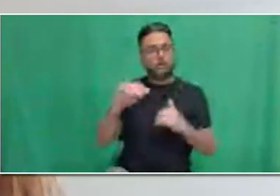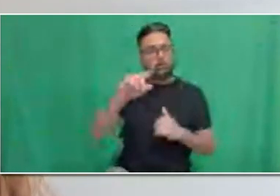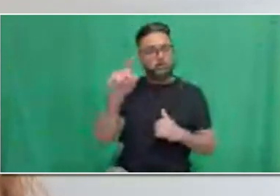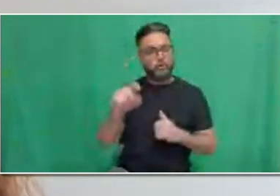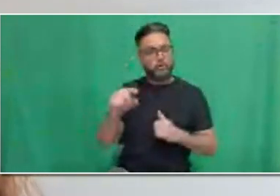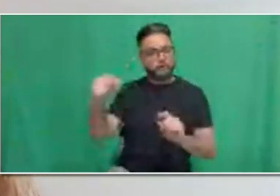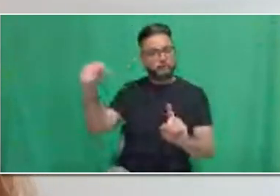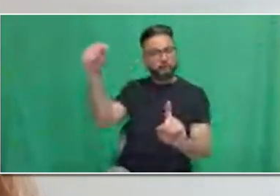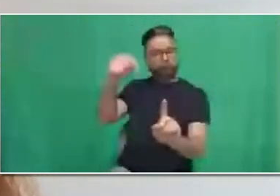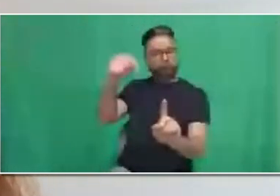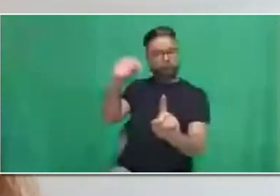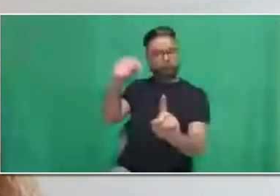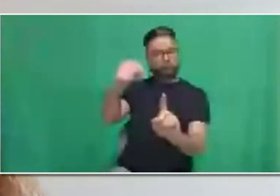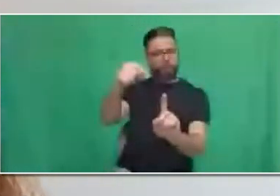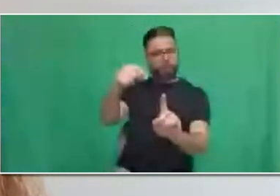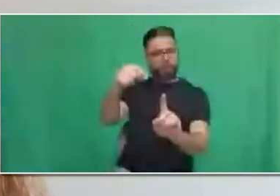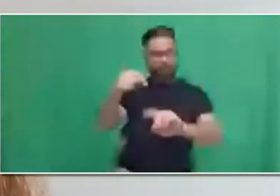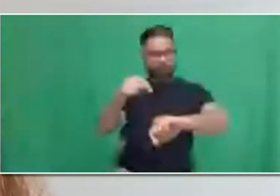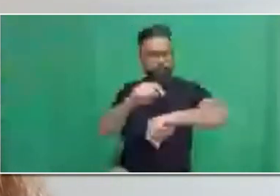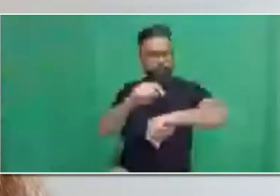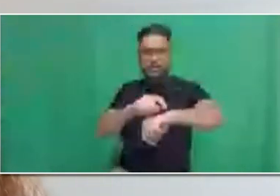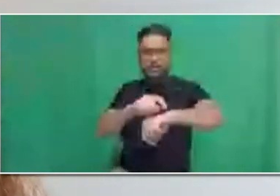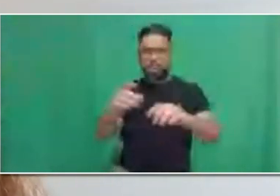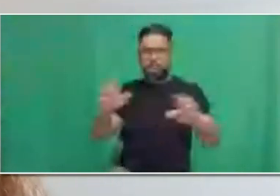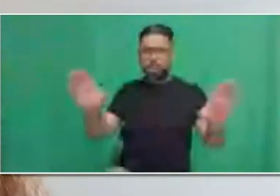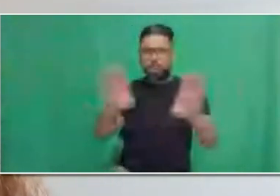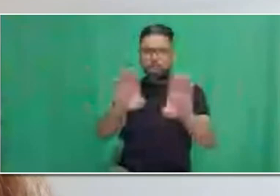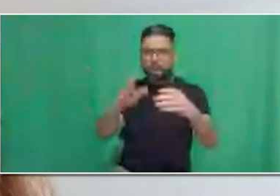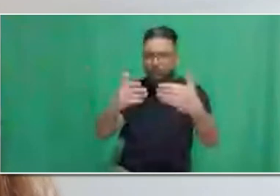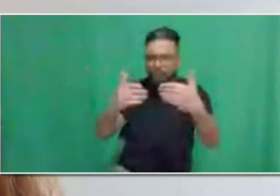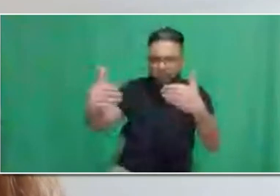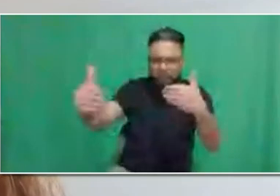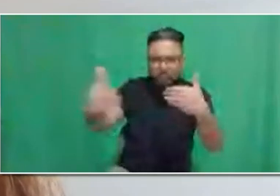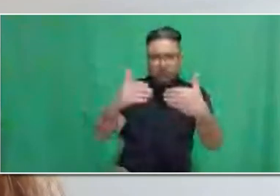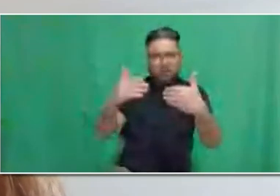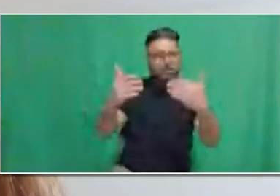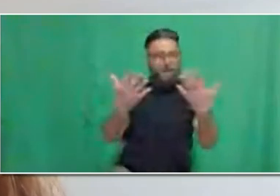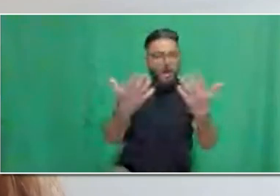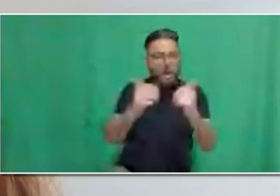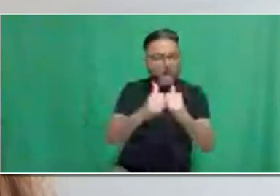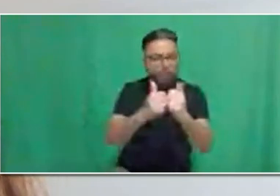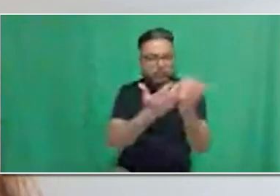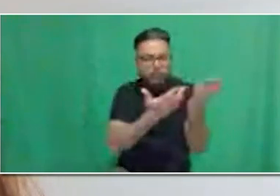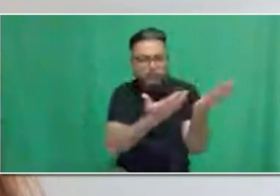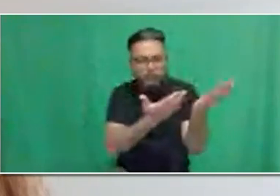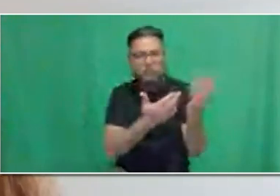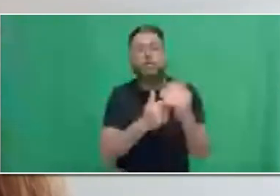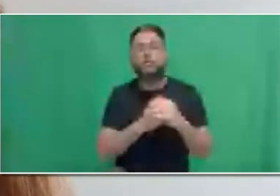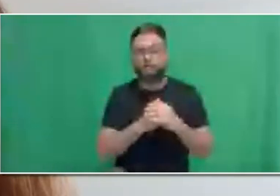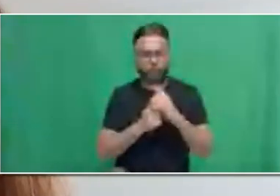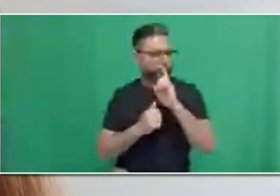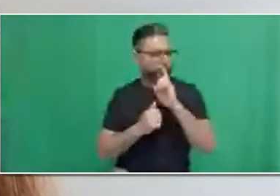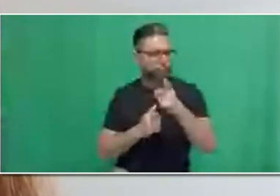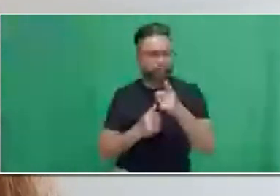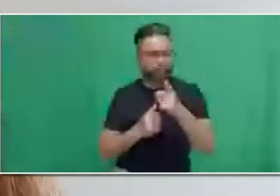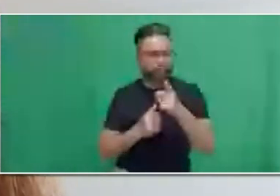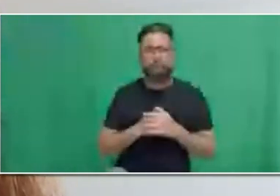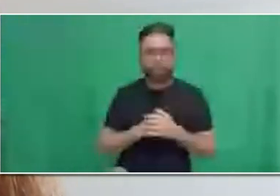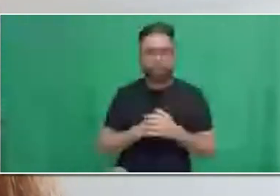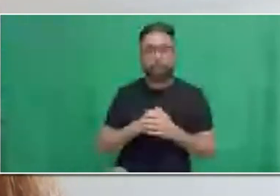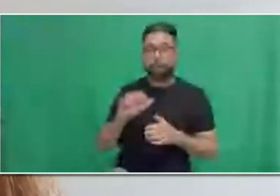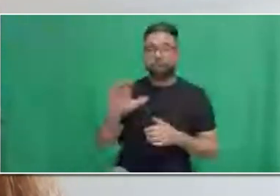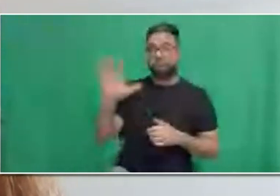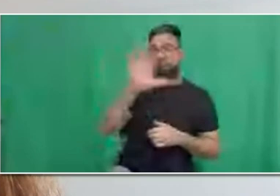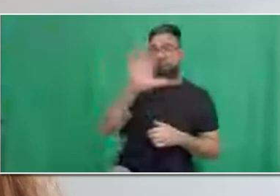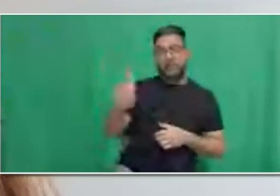problem. So, the probation period at the TTC is approximately 10 months from the date of hire. And this also has been agreed